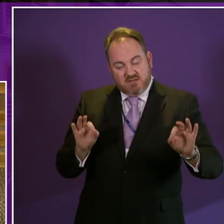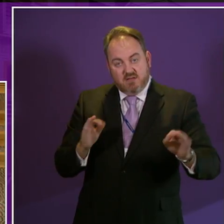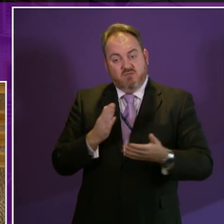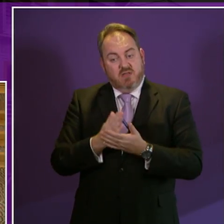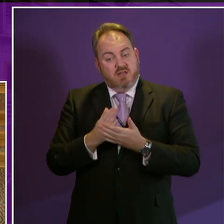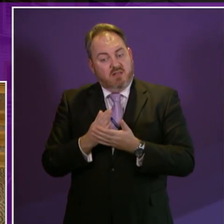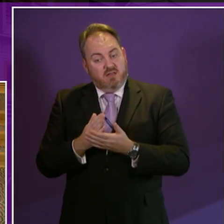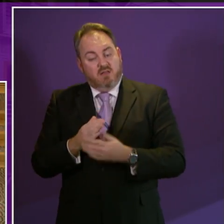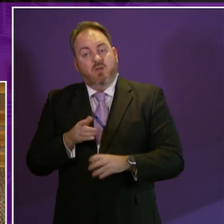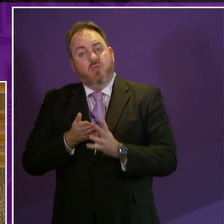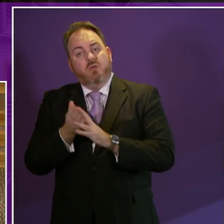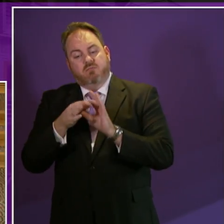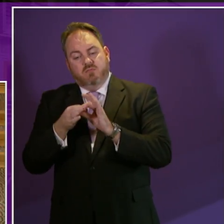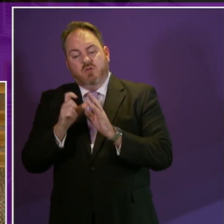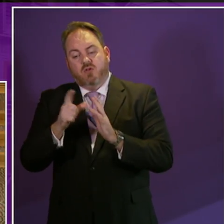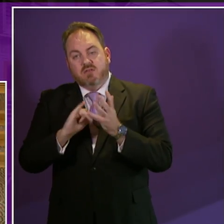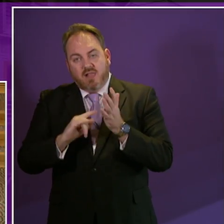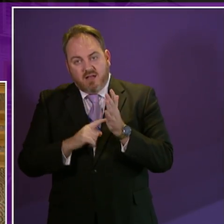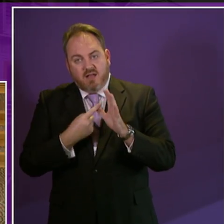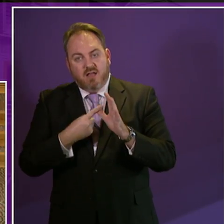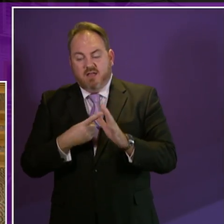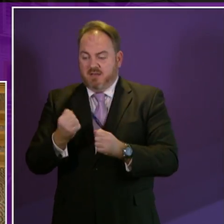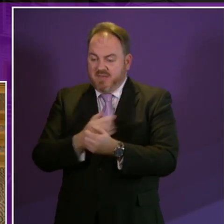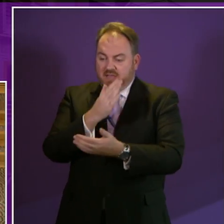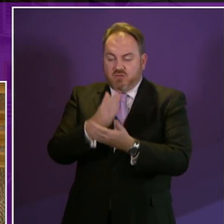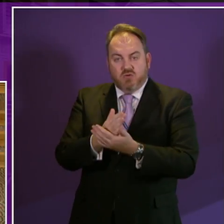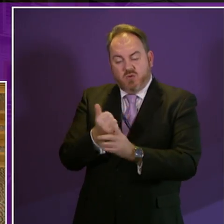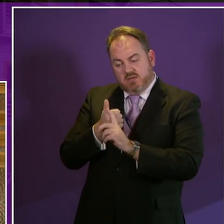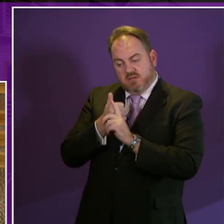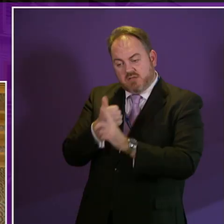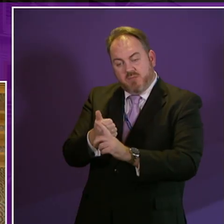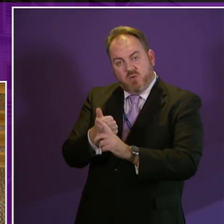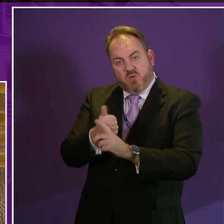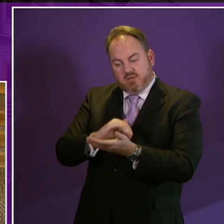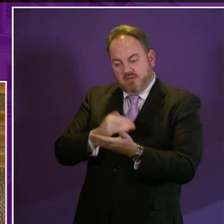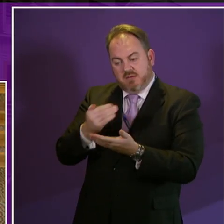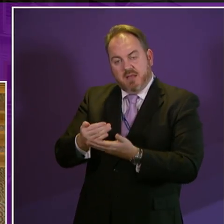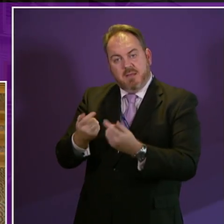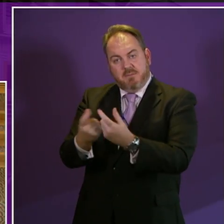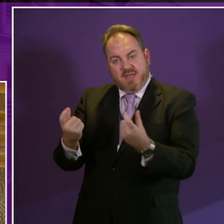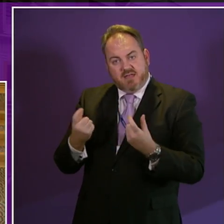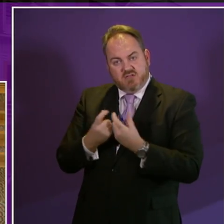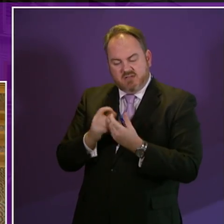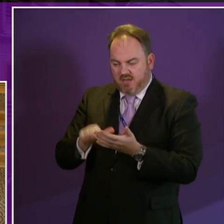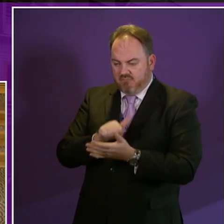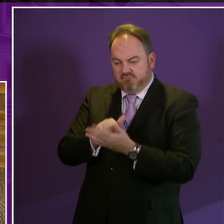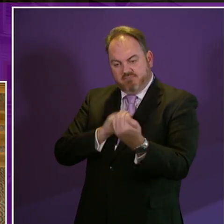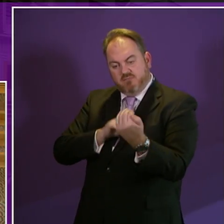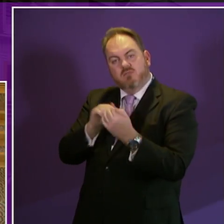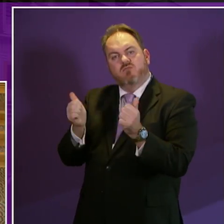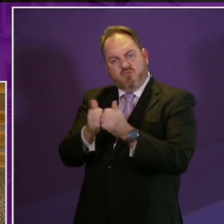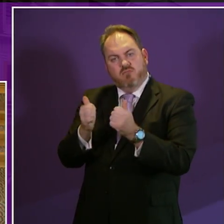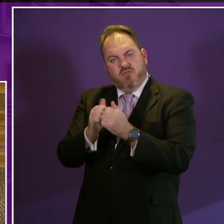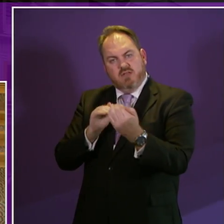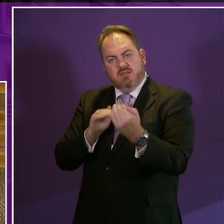people we will improve the portability of care and support packages between local authorities. We will promote independent